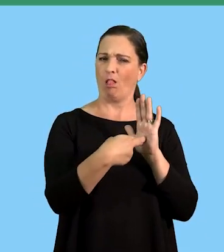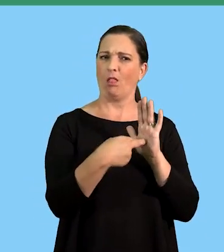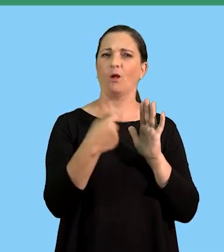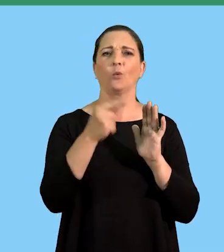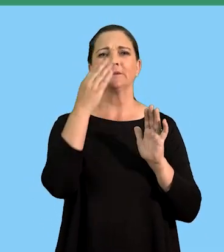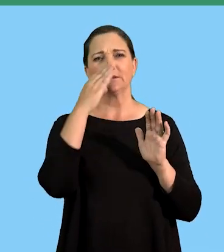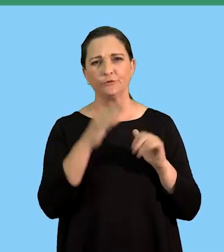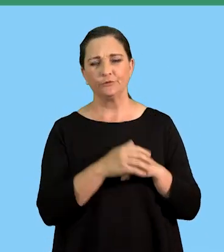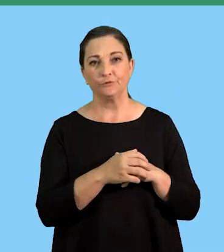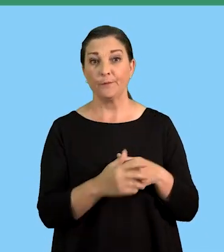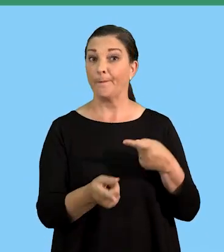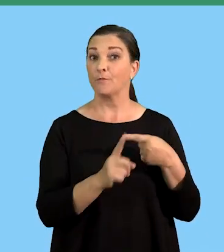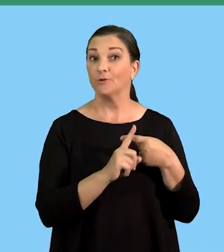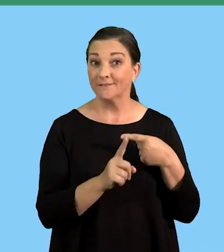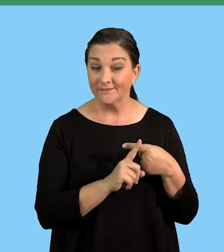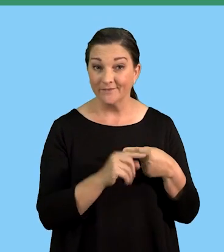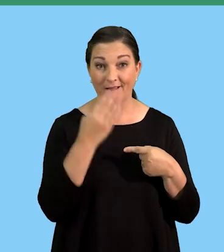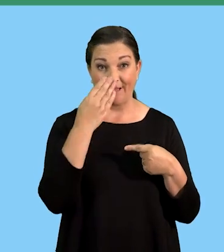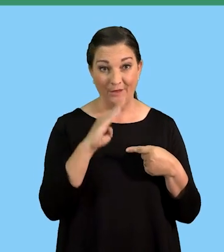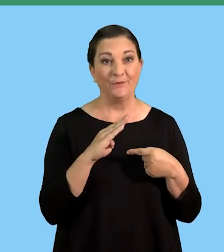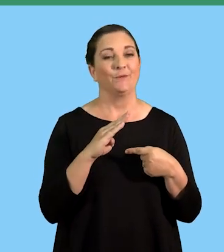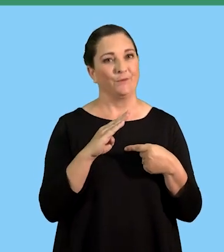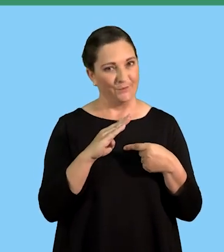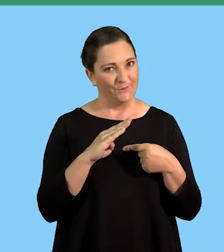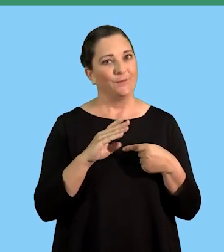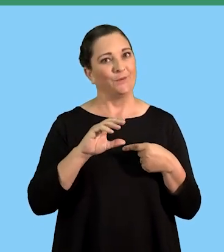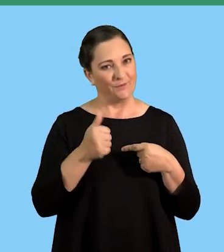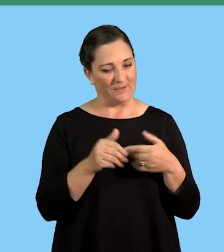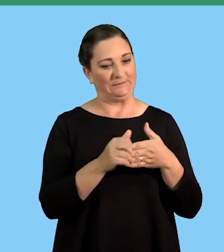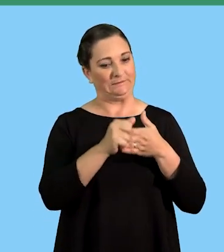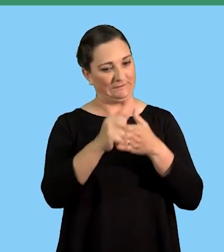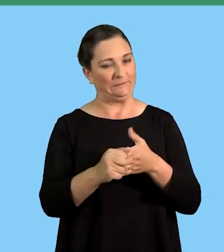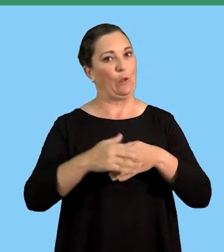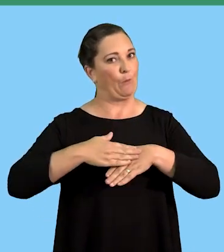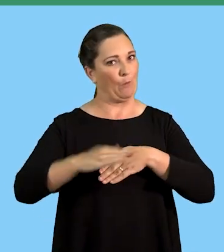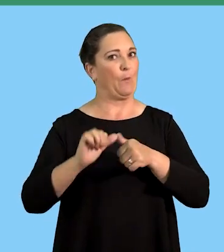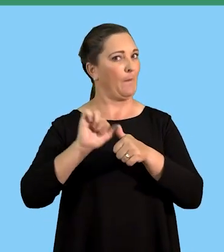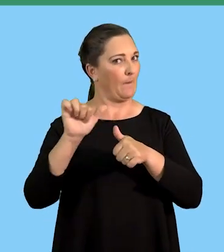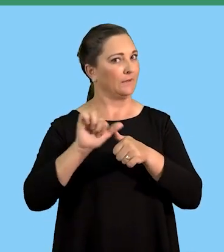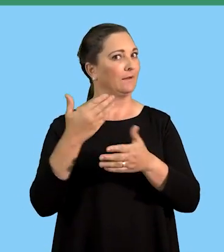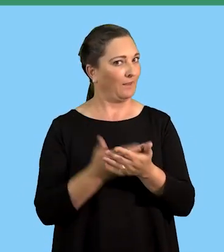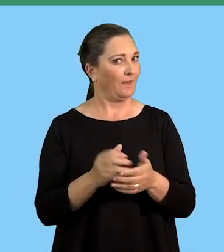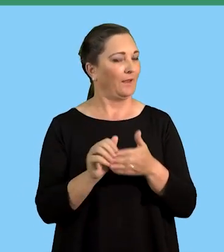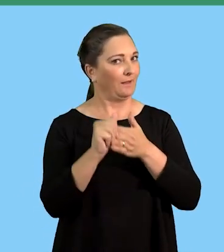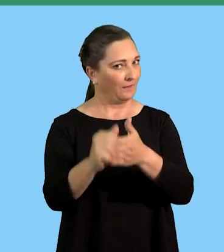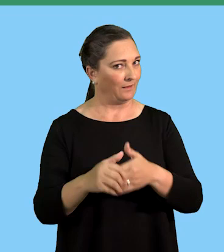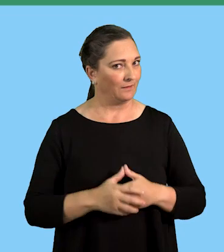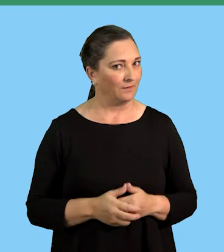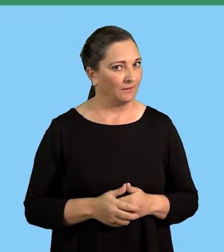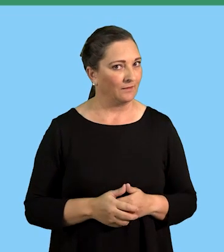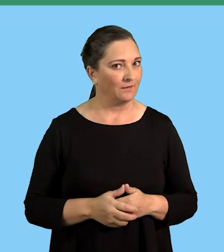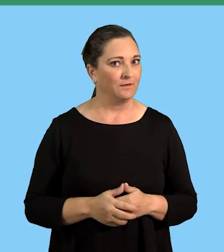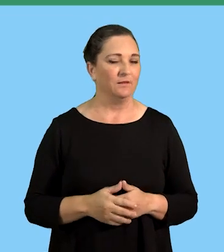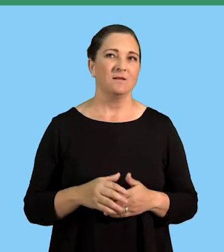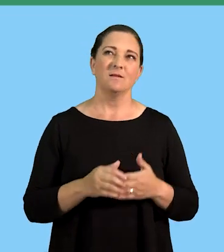personal attitude is that positive attitude will release the leadership potential. Meaning, a positive